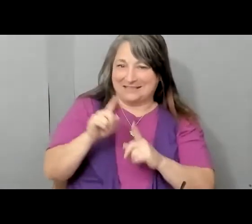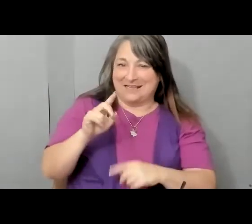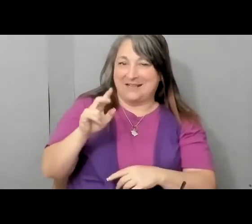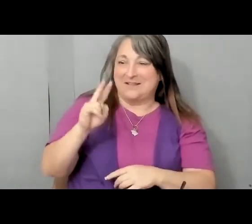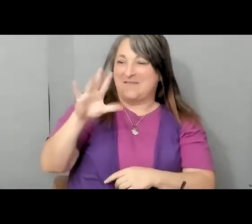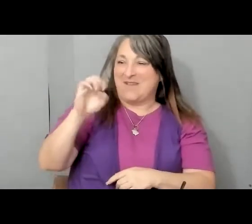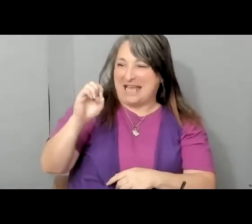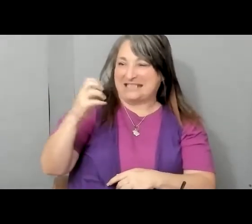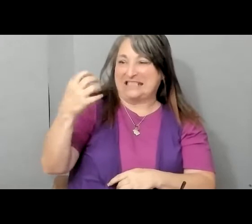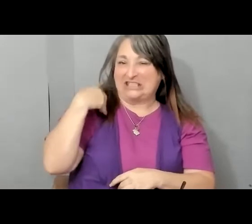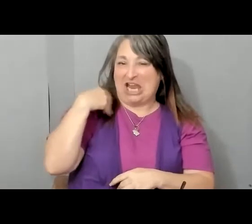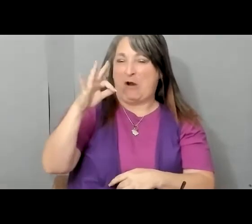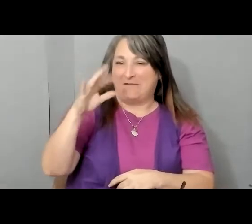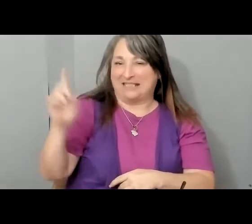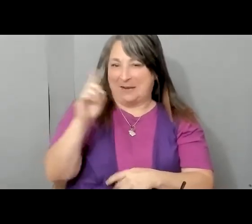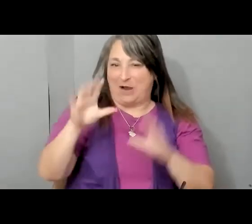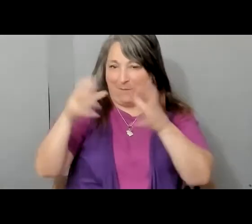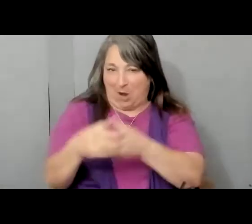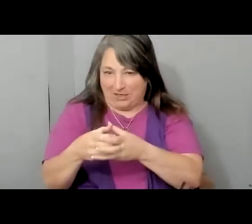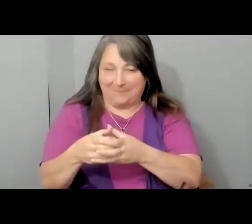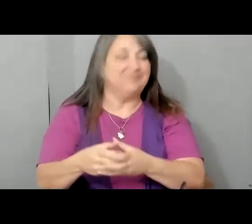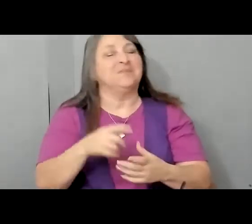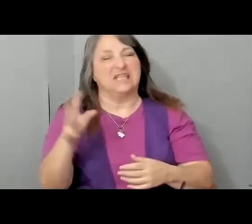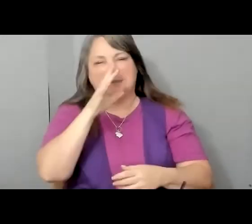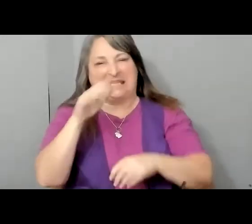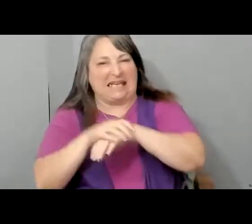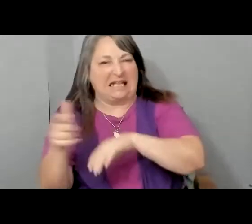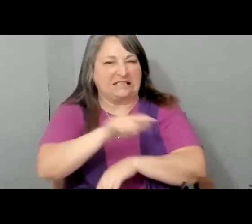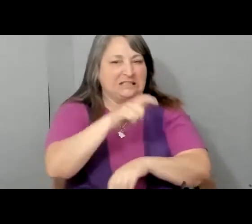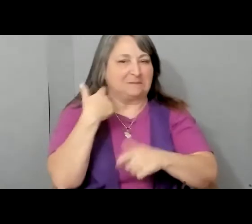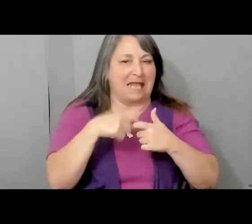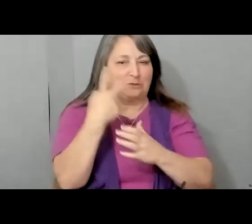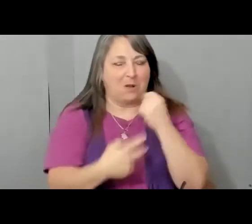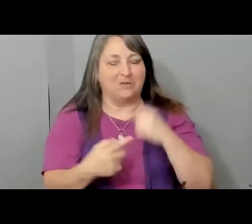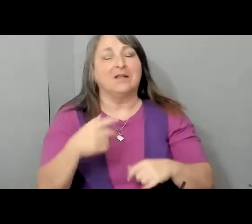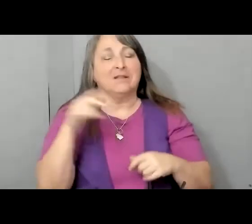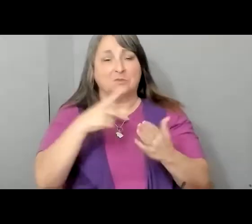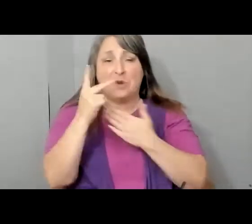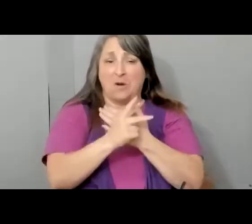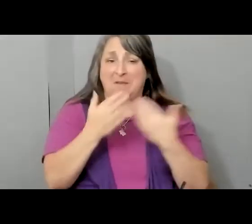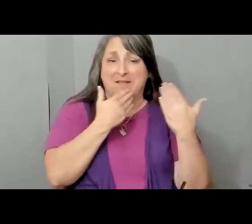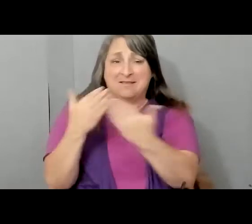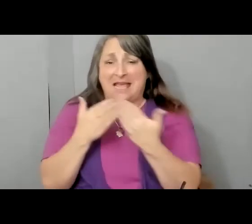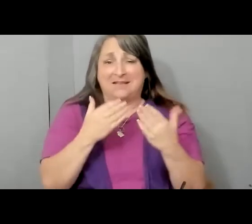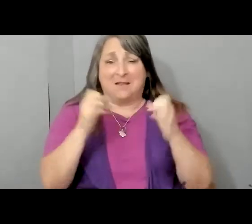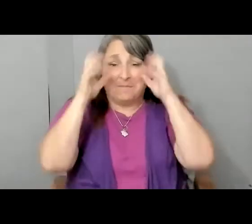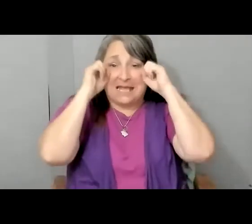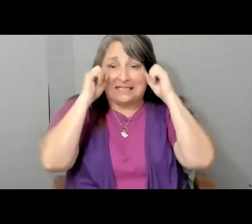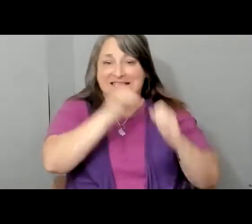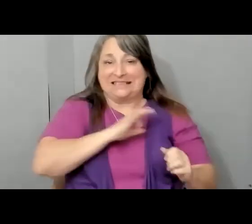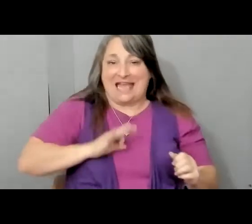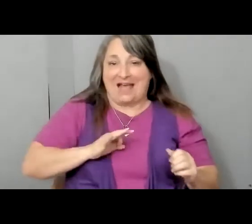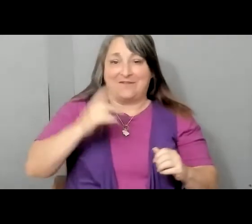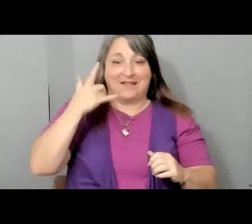I'd like to begin the program by thanking the amazing staff of the California Democratic Party